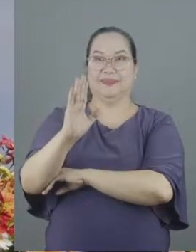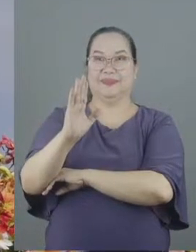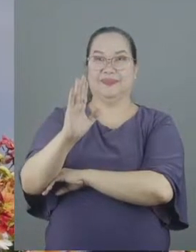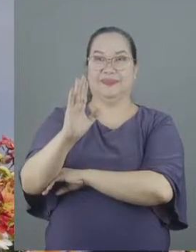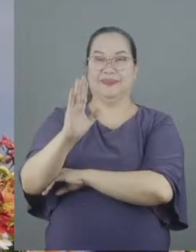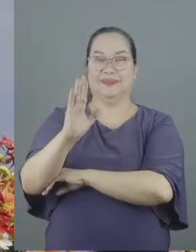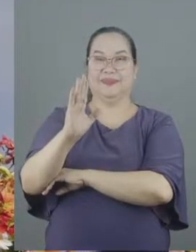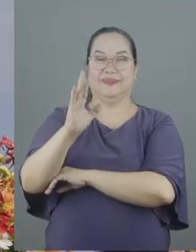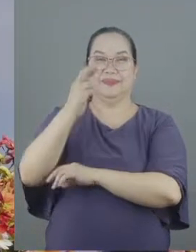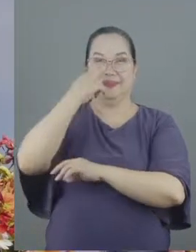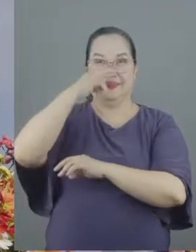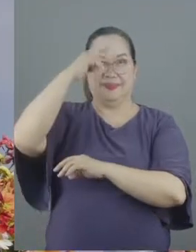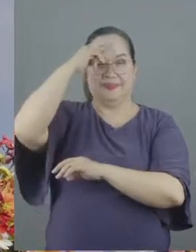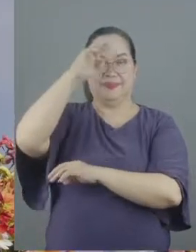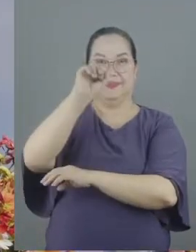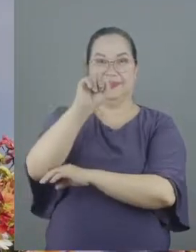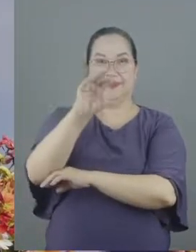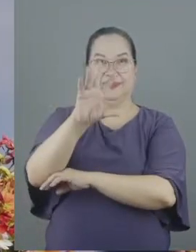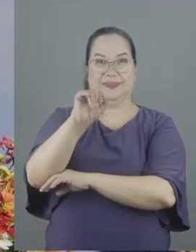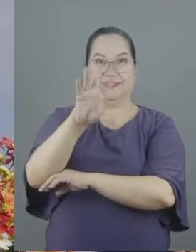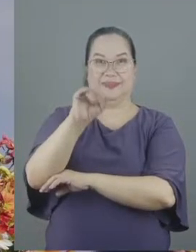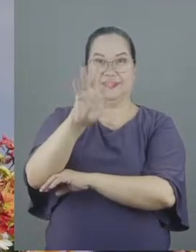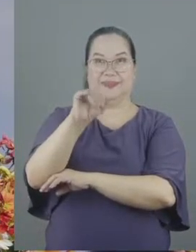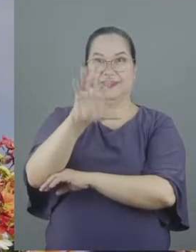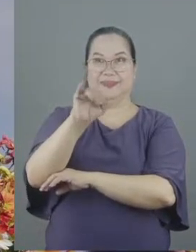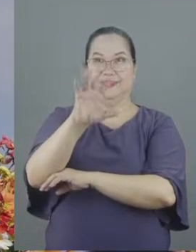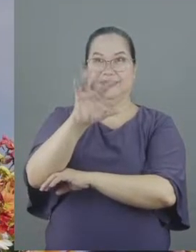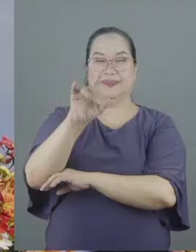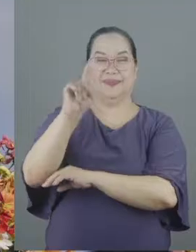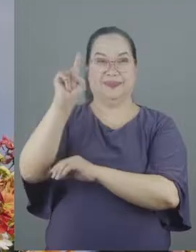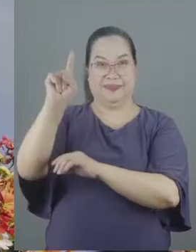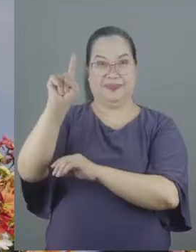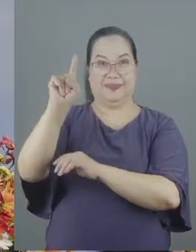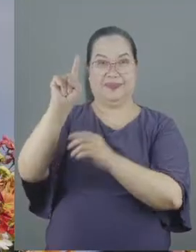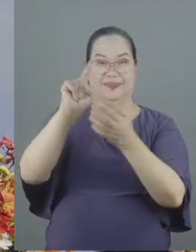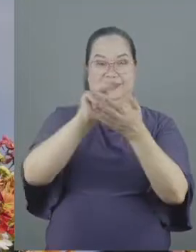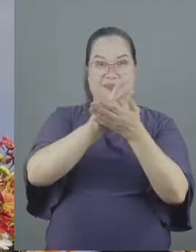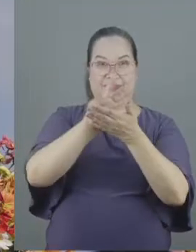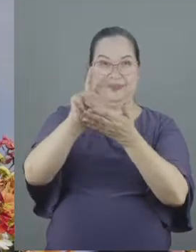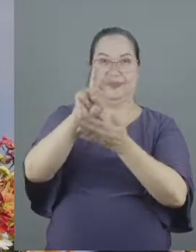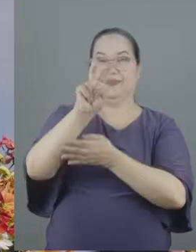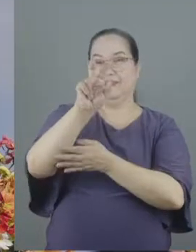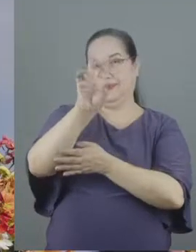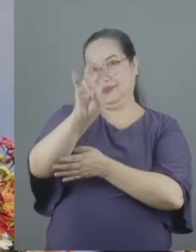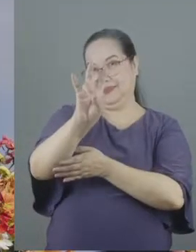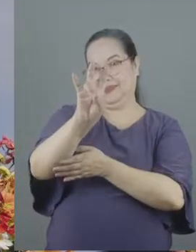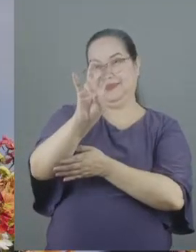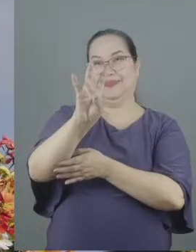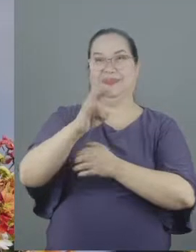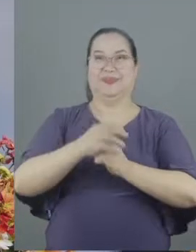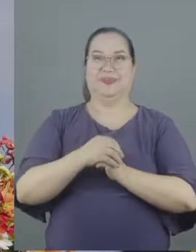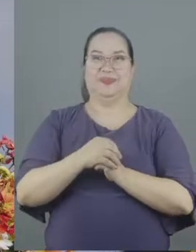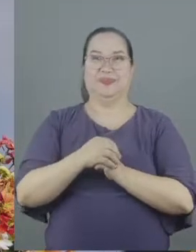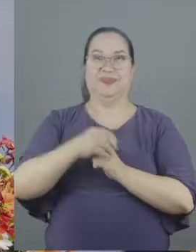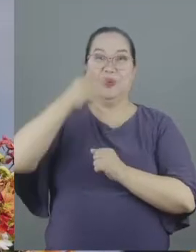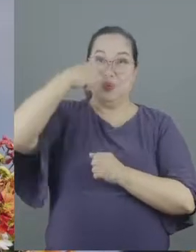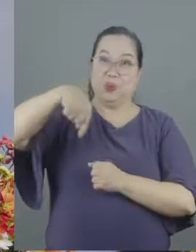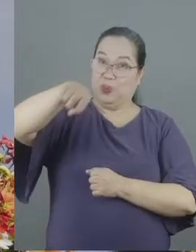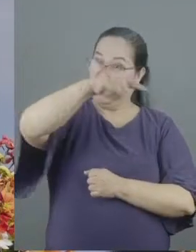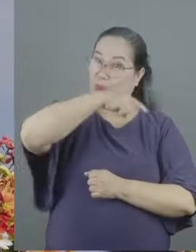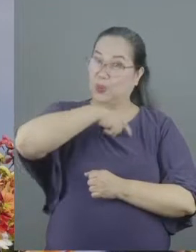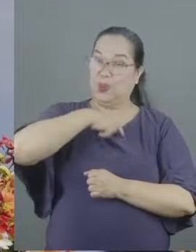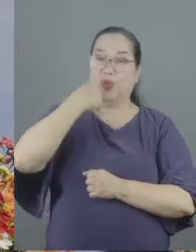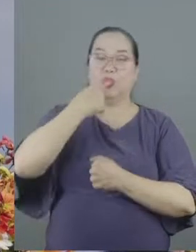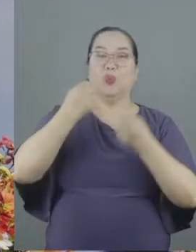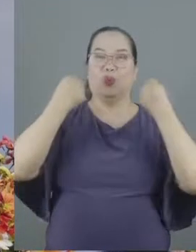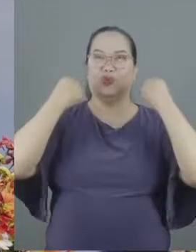Romans 15, verses 1 through 7. We, who are